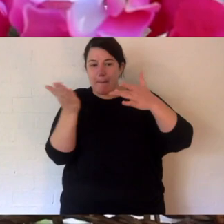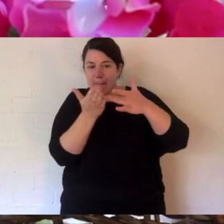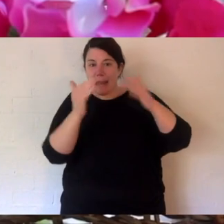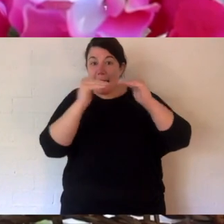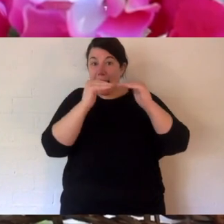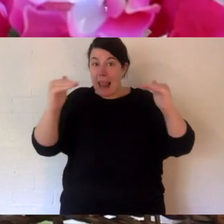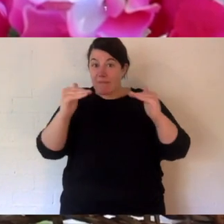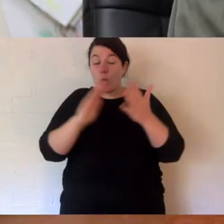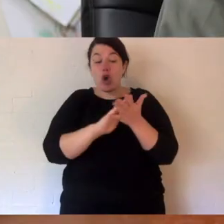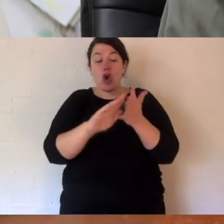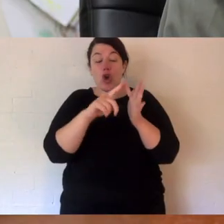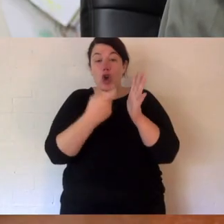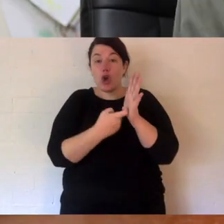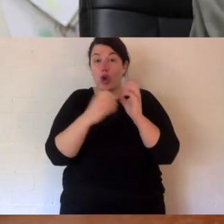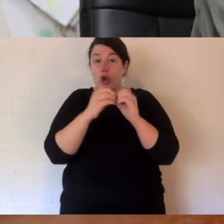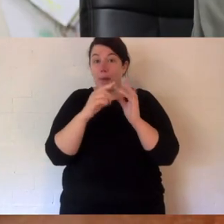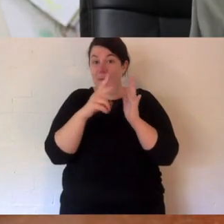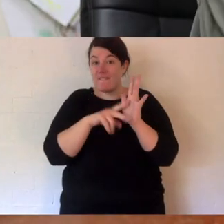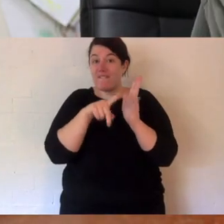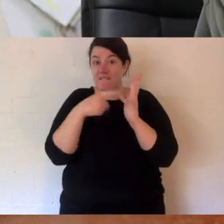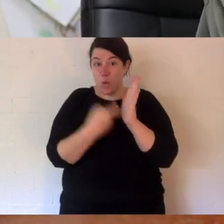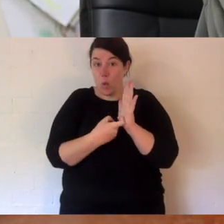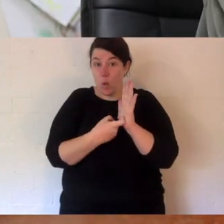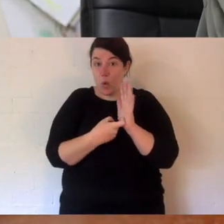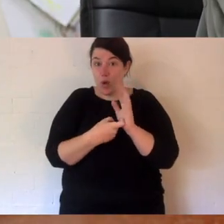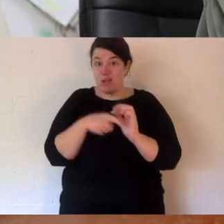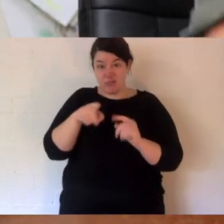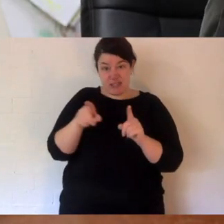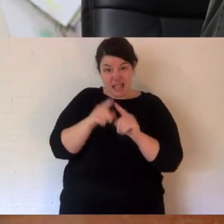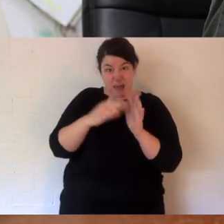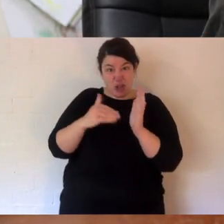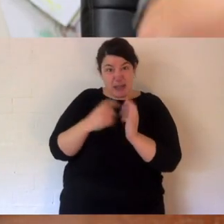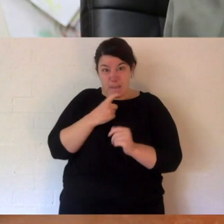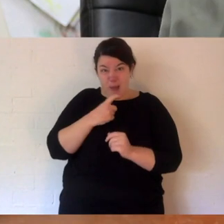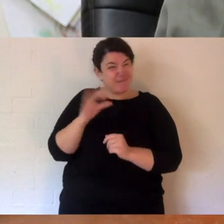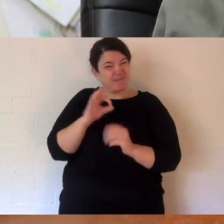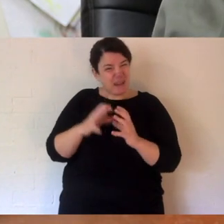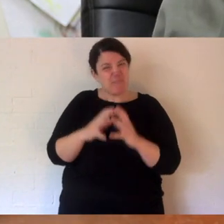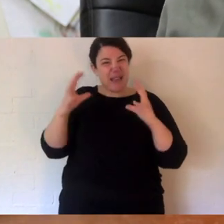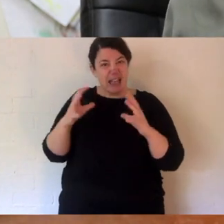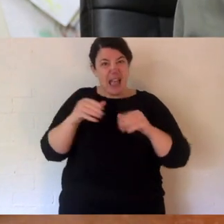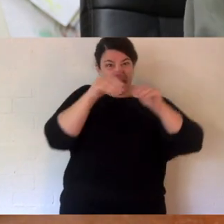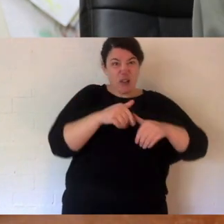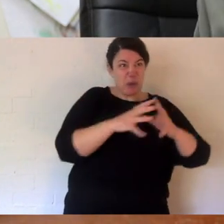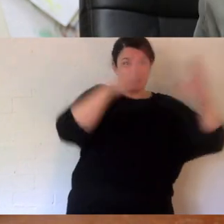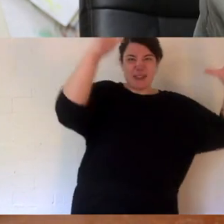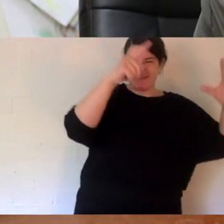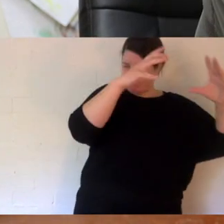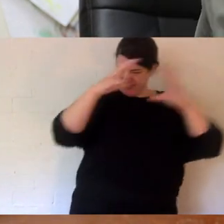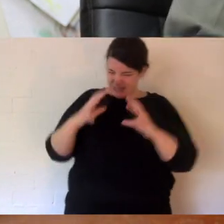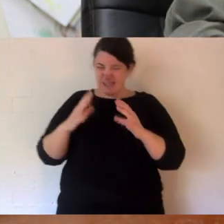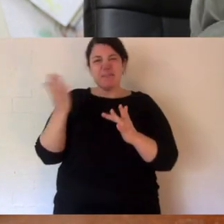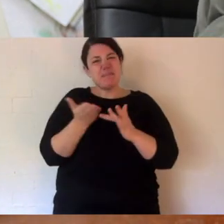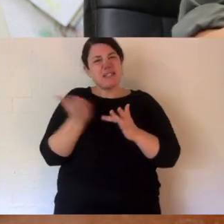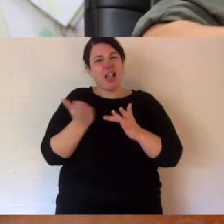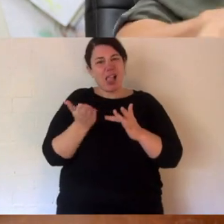herbivore. Now, mid-level because she's not small like a mouse, and she's not big like a kangaroo. And so they go around and they